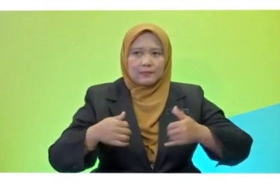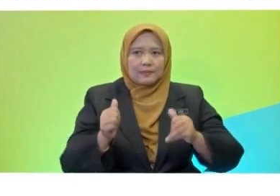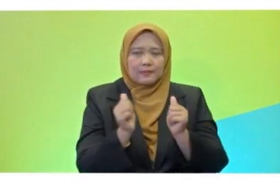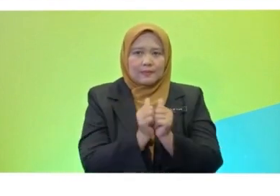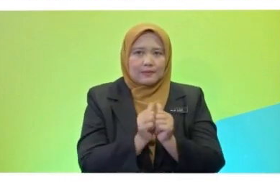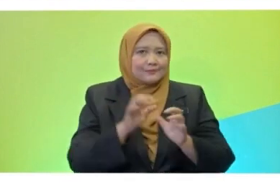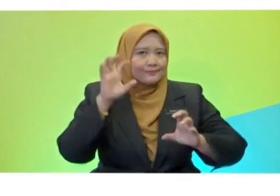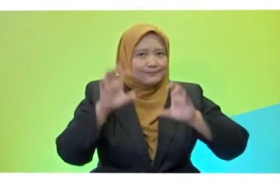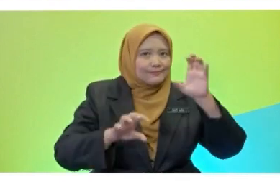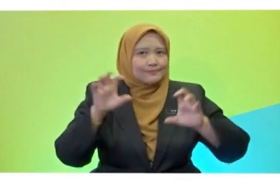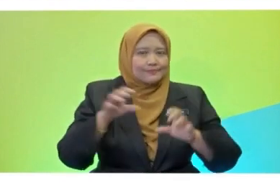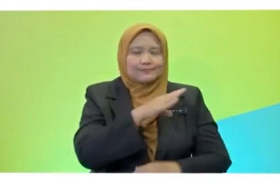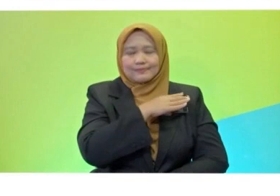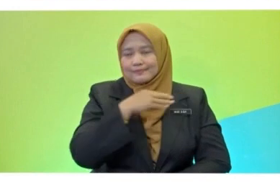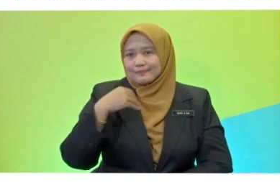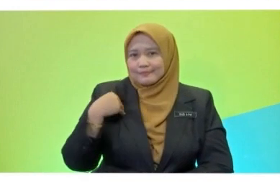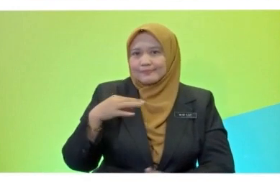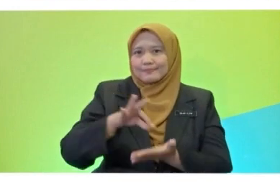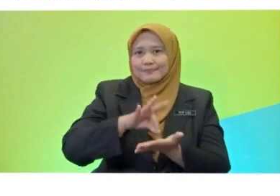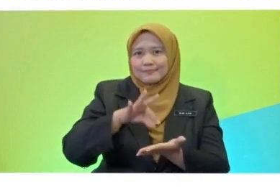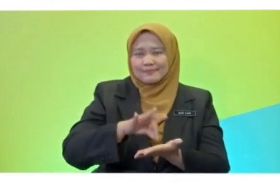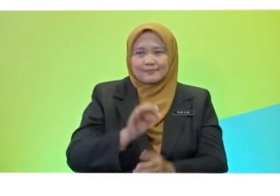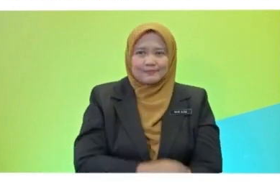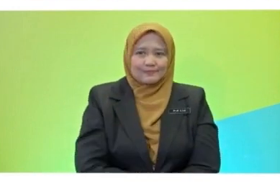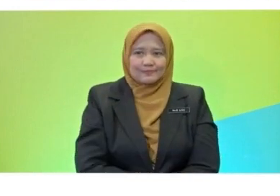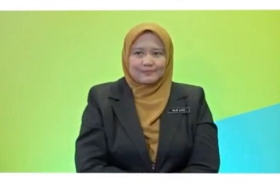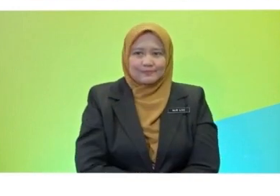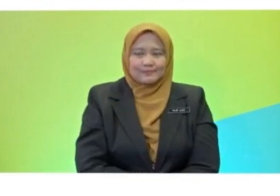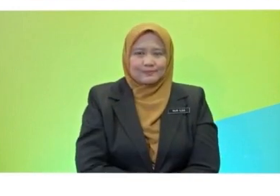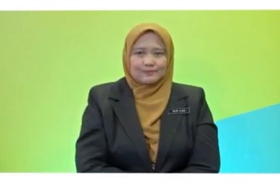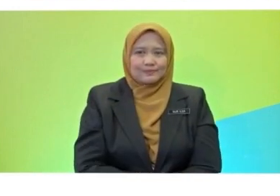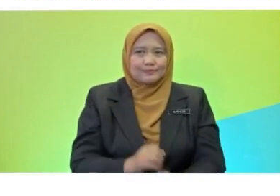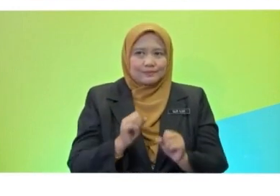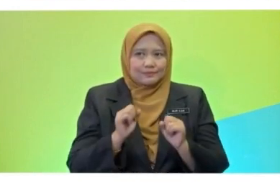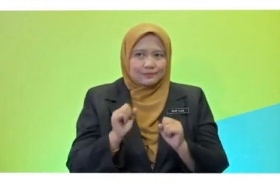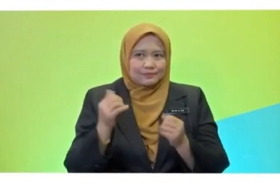Thank you, Aaron. Thank you, Aaron. Okay, let's hear from Husna. Husna.